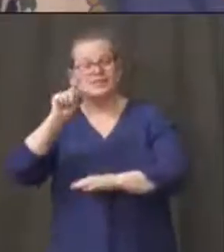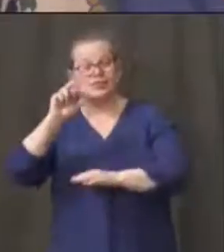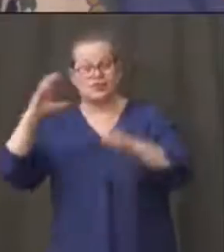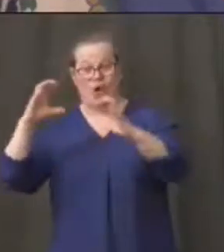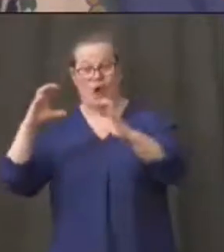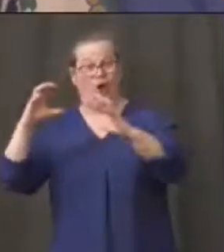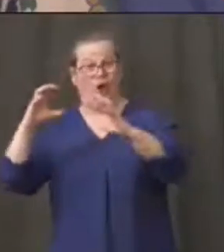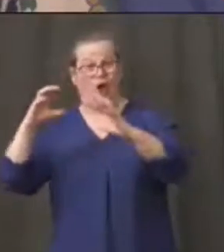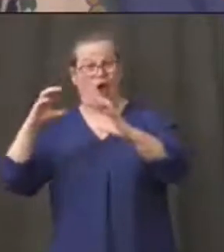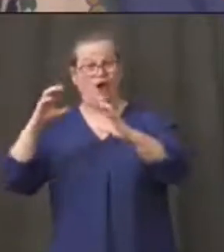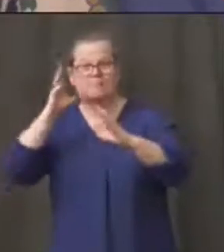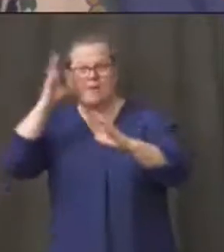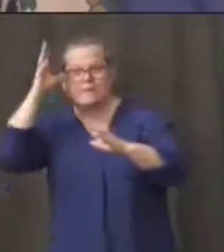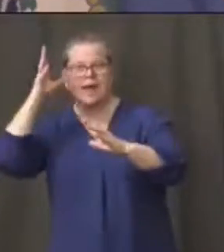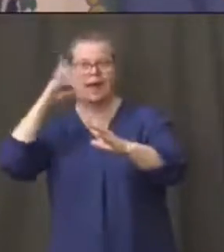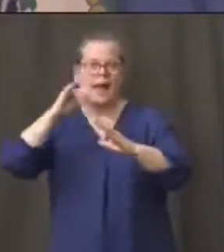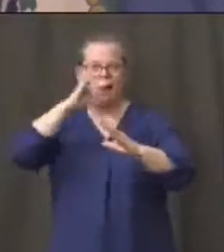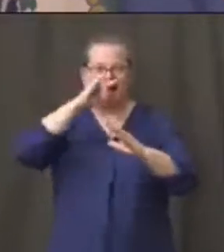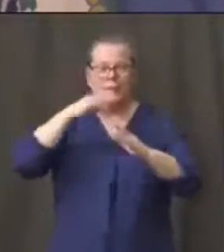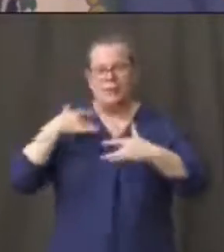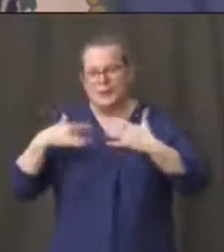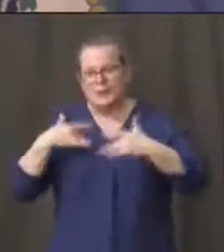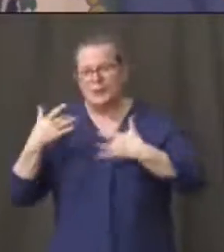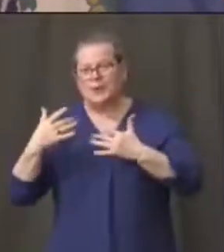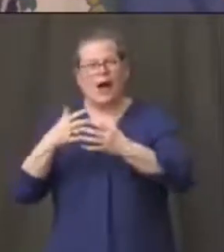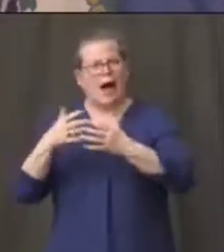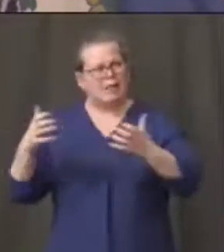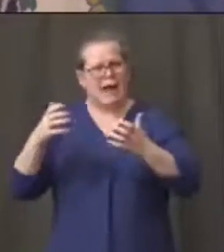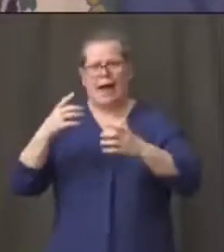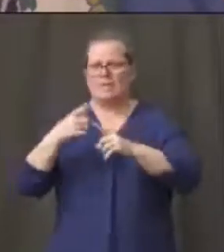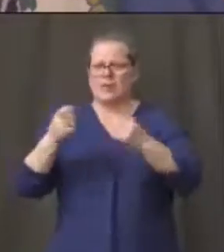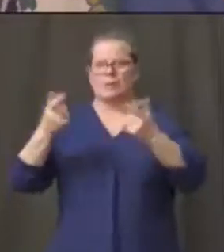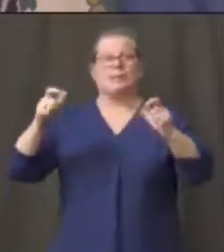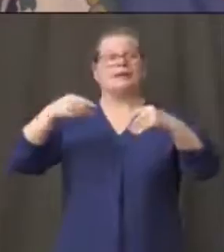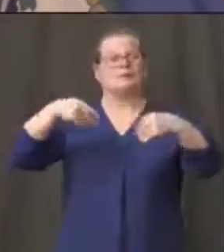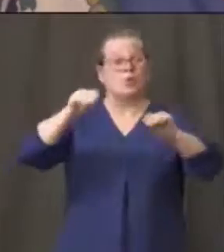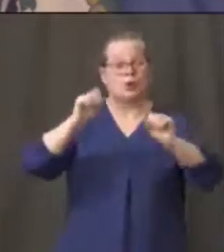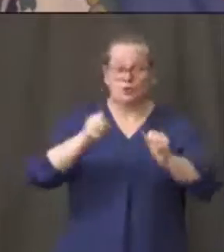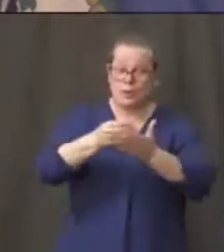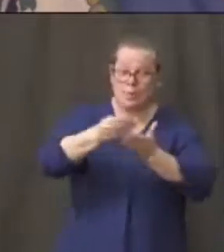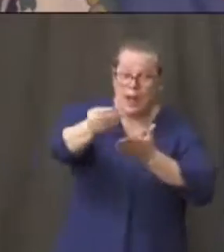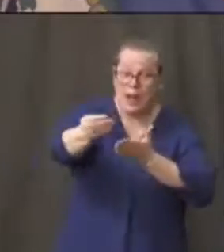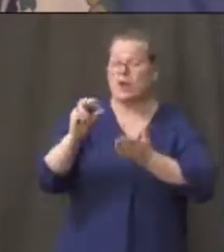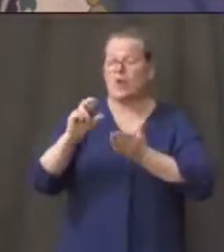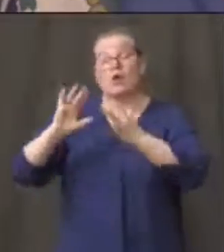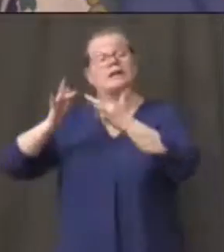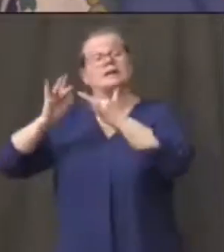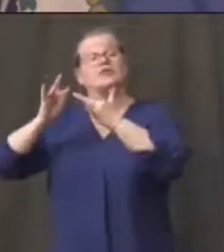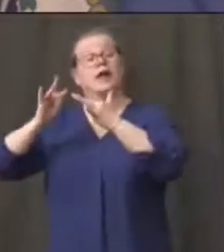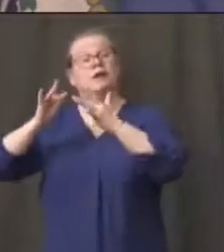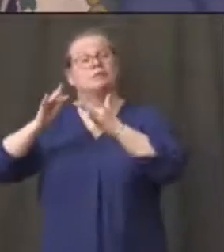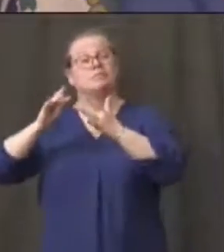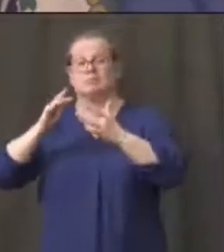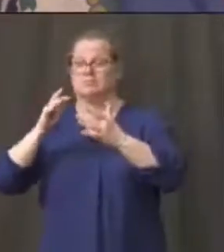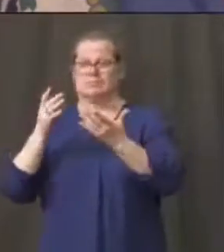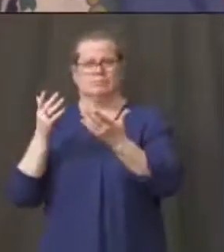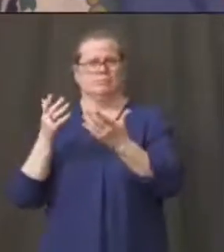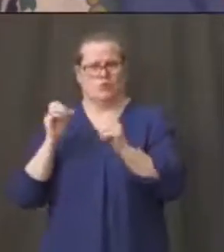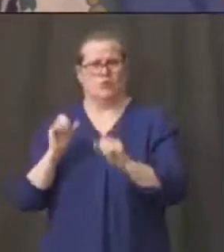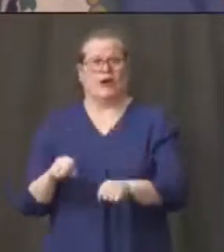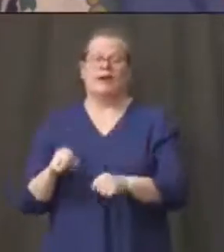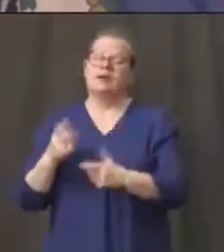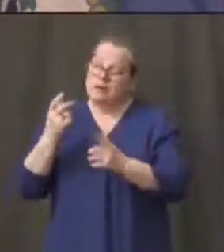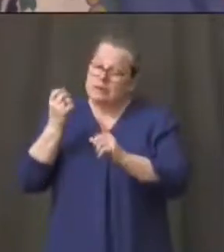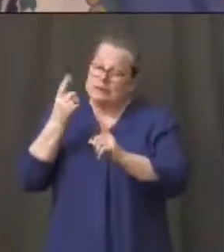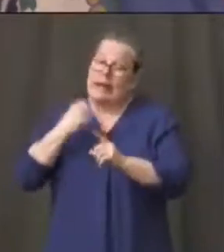sold to the big stores a lot of it sold online via um over the internet and those internet sales and we do have a sales tax on that